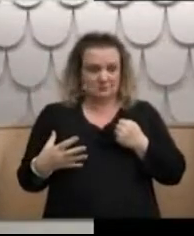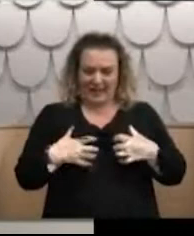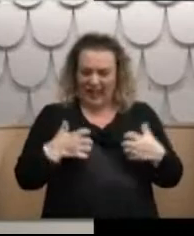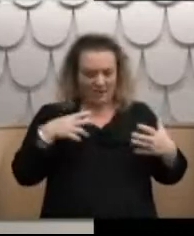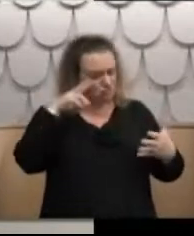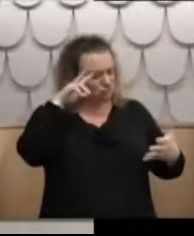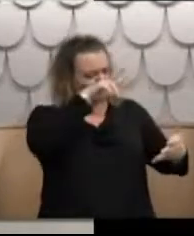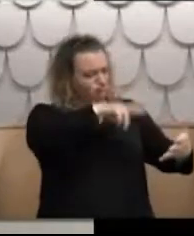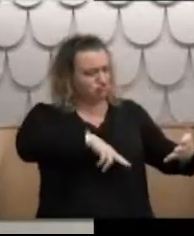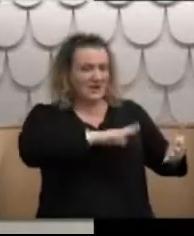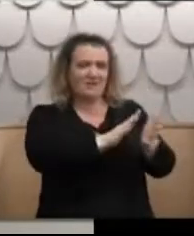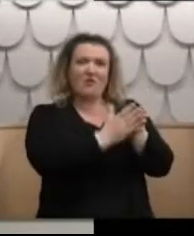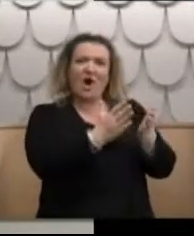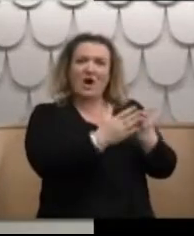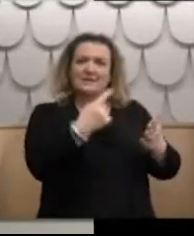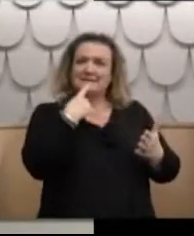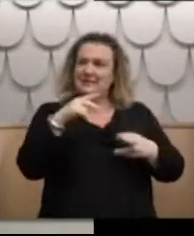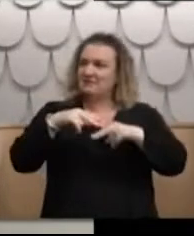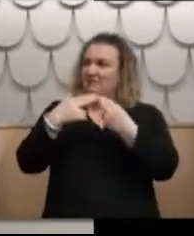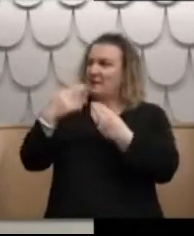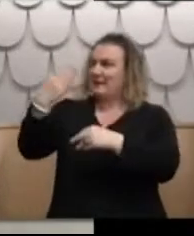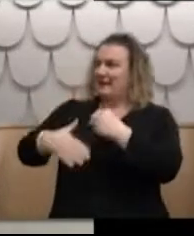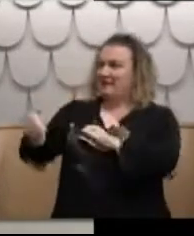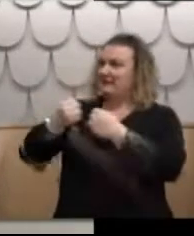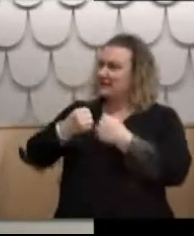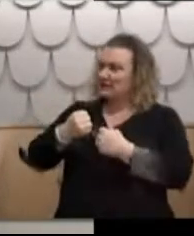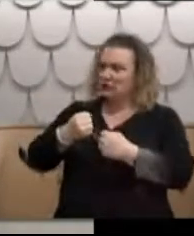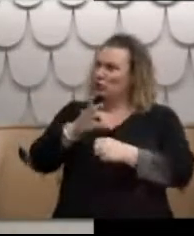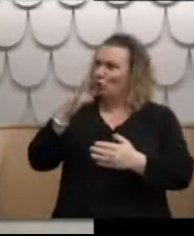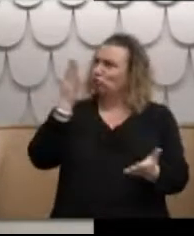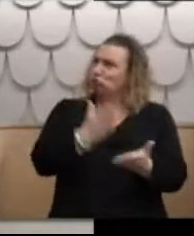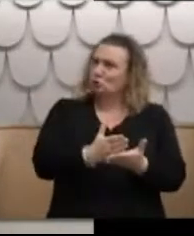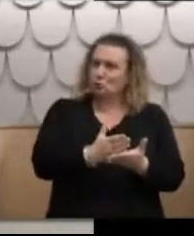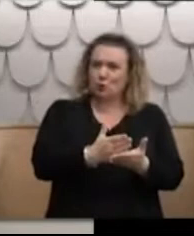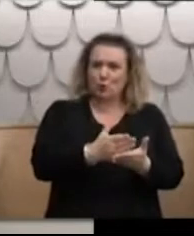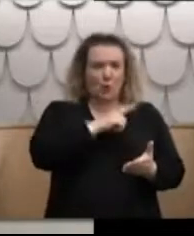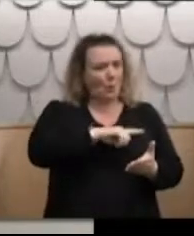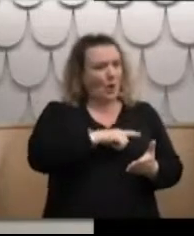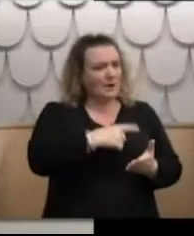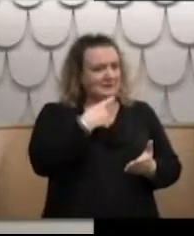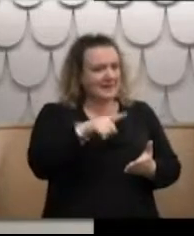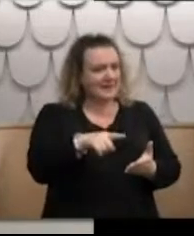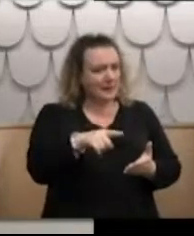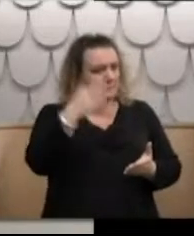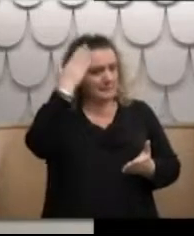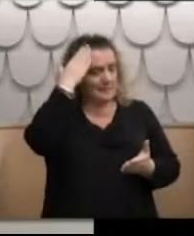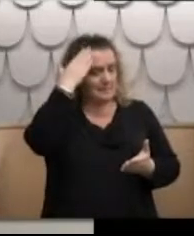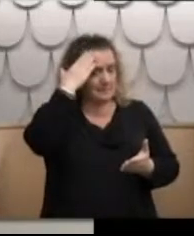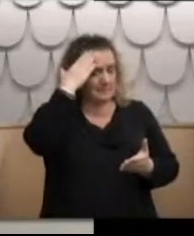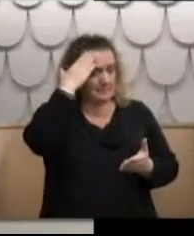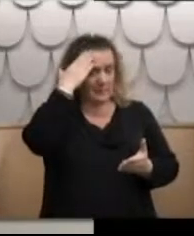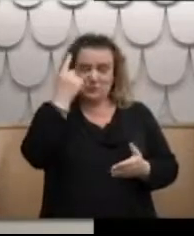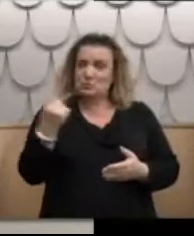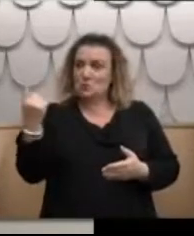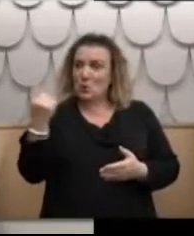that my family didn't come to see me. Why they didn't say it was that my mum was almost